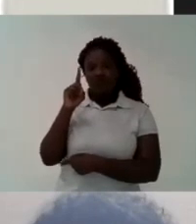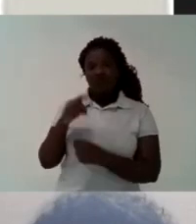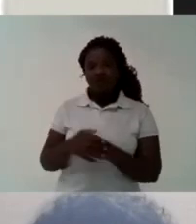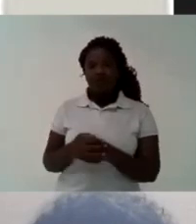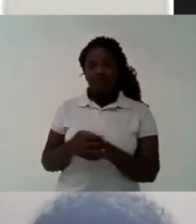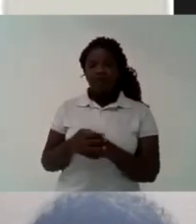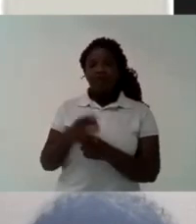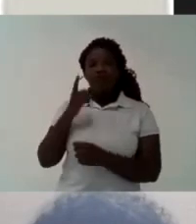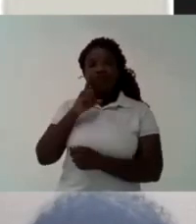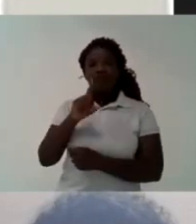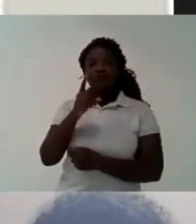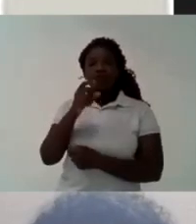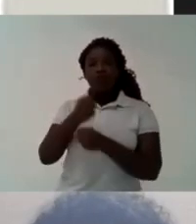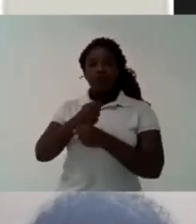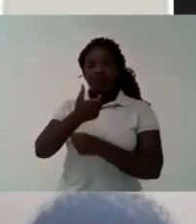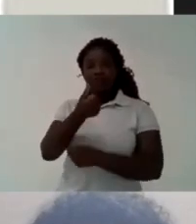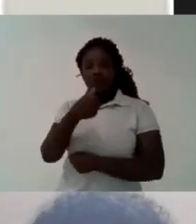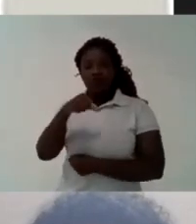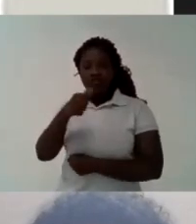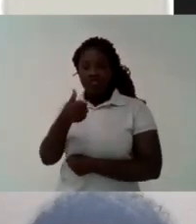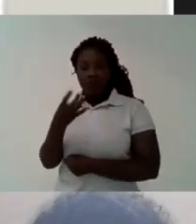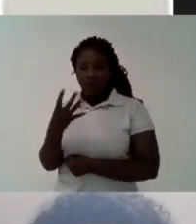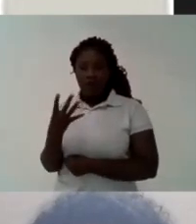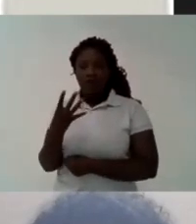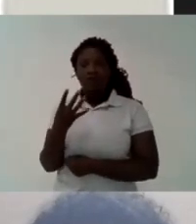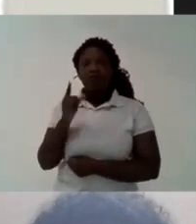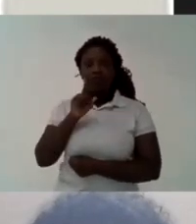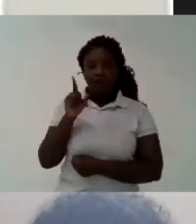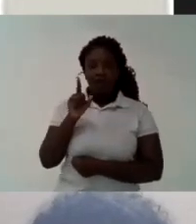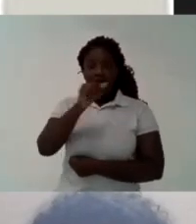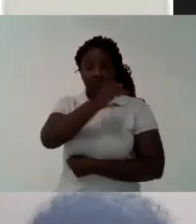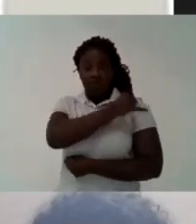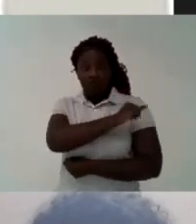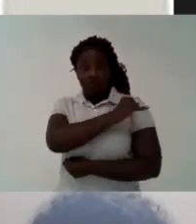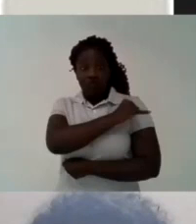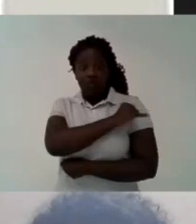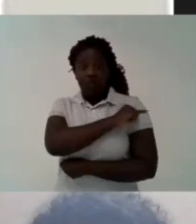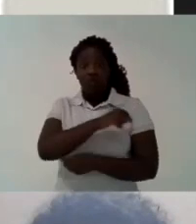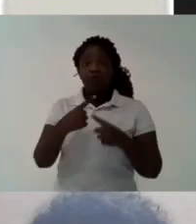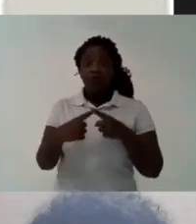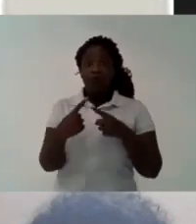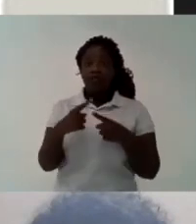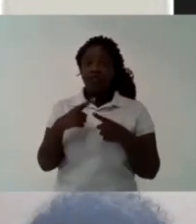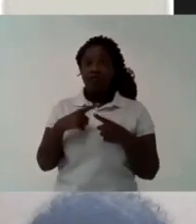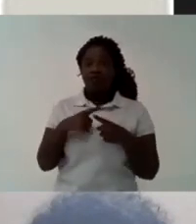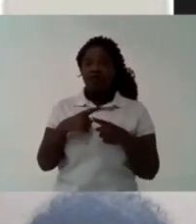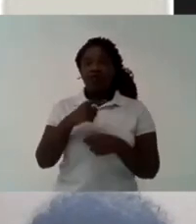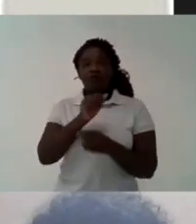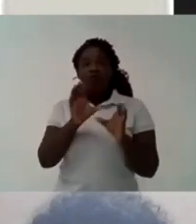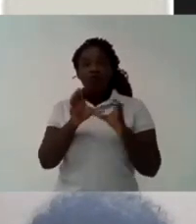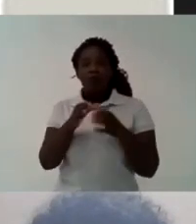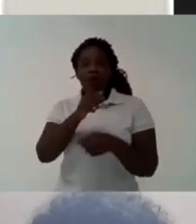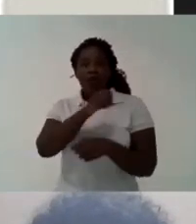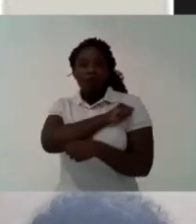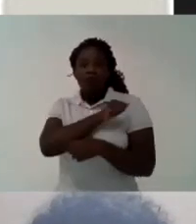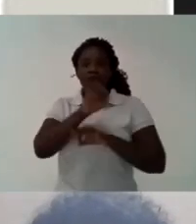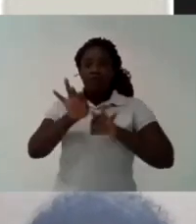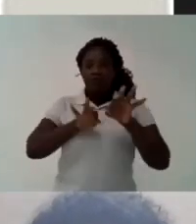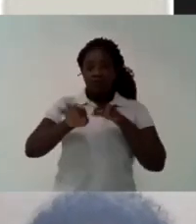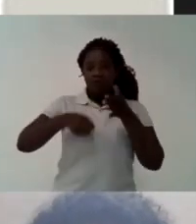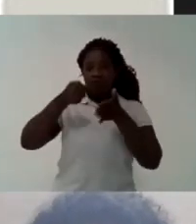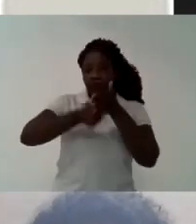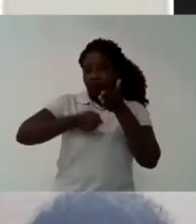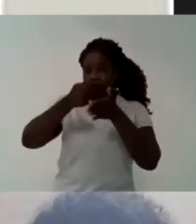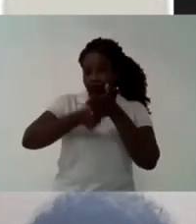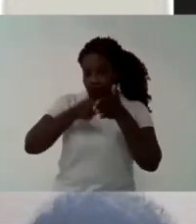decisive moments in the Brazilian history We were created at a time